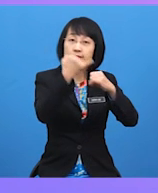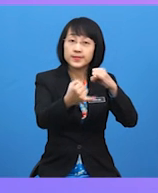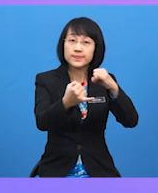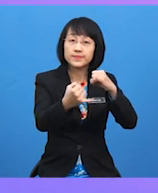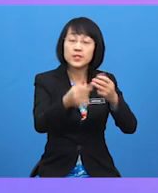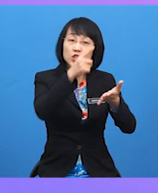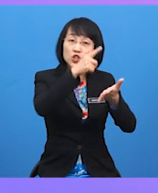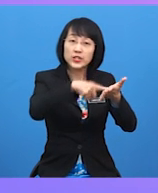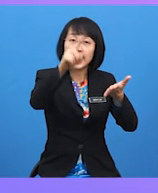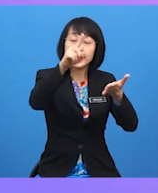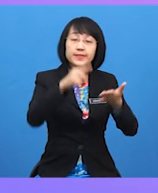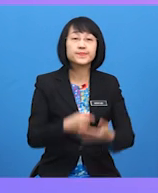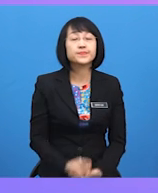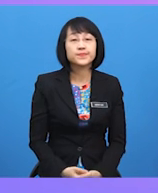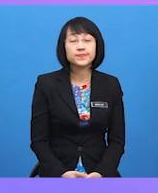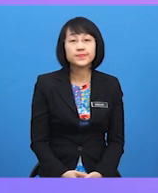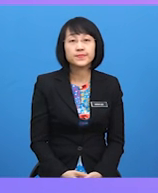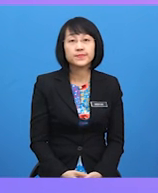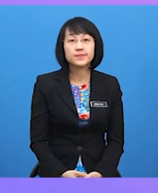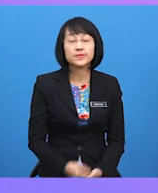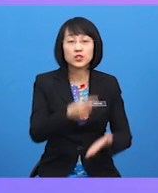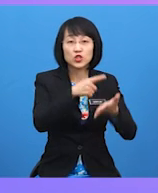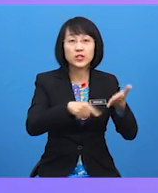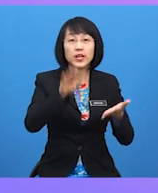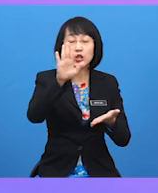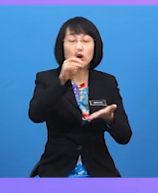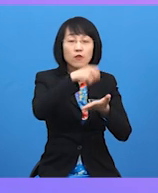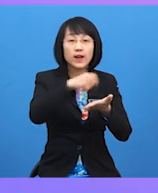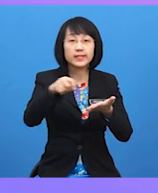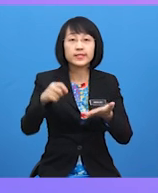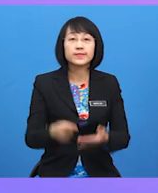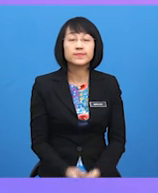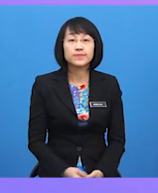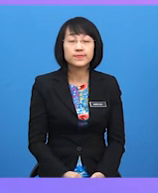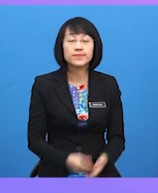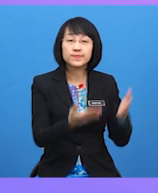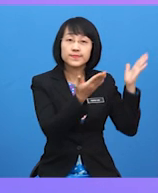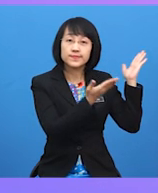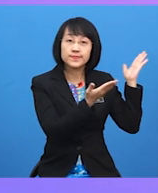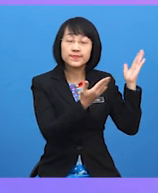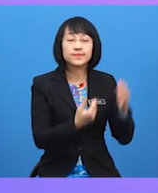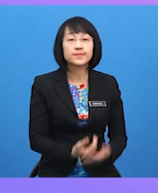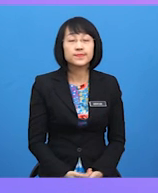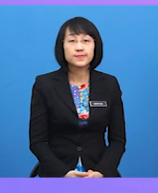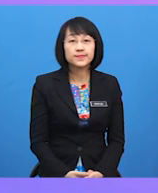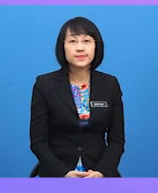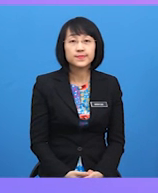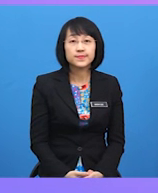check your writing. Use also and to.